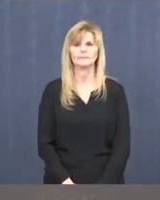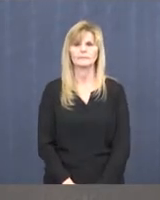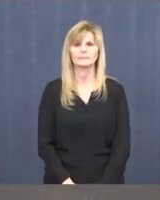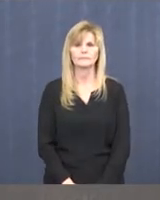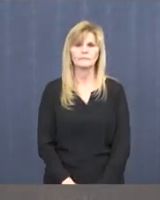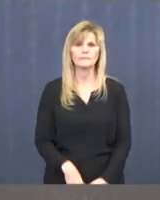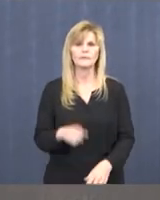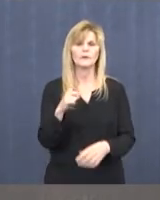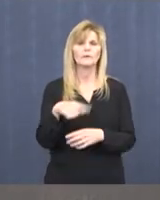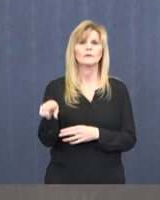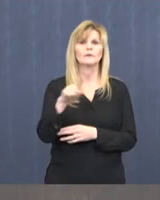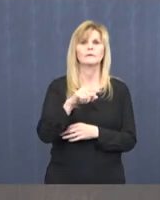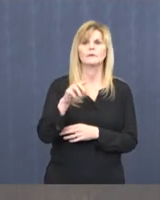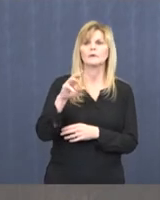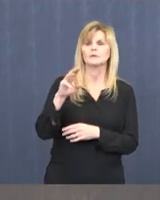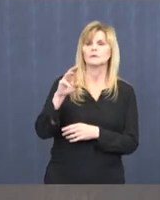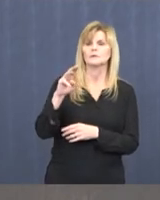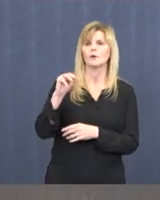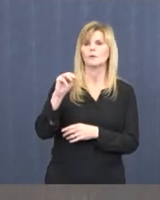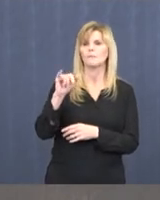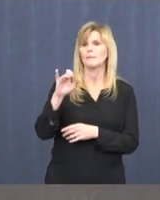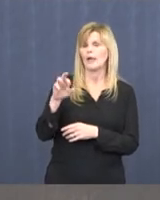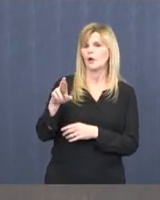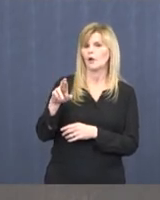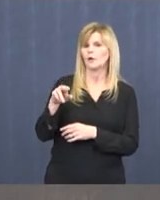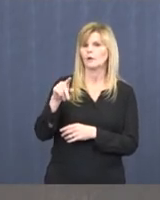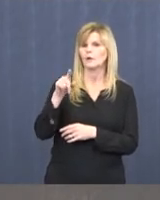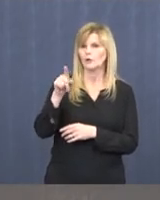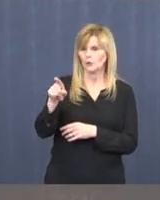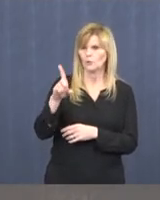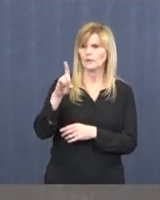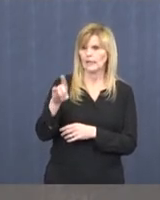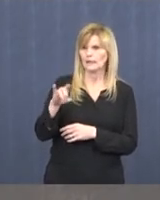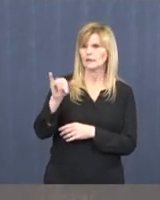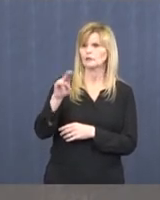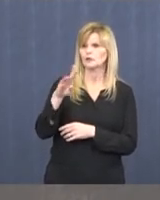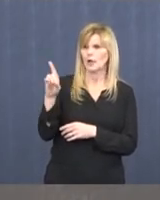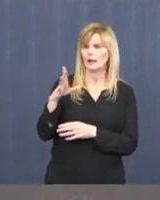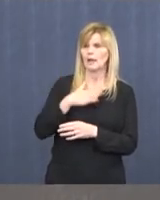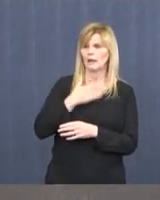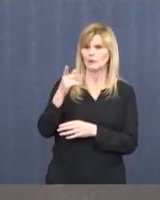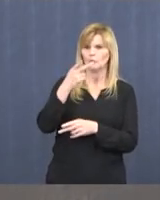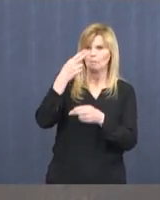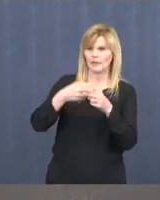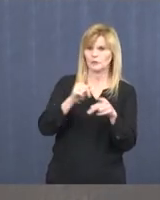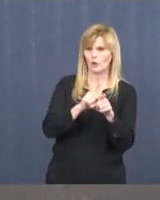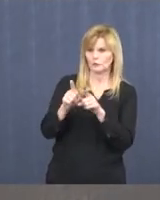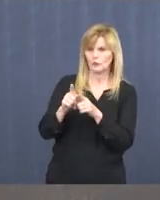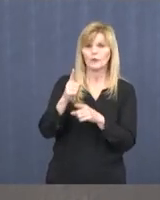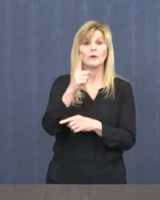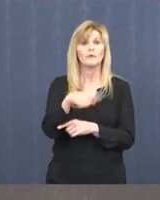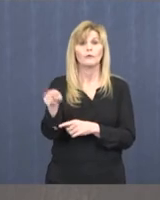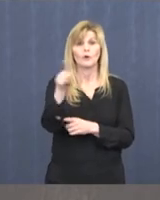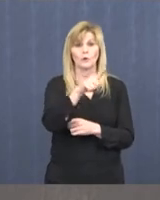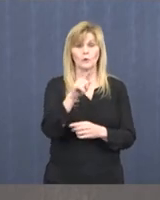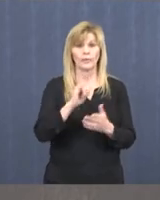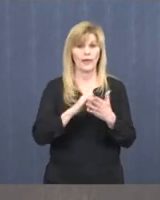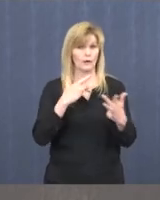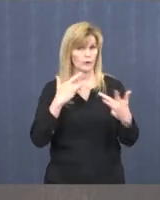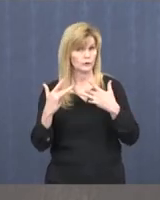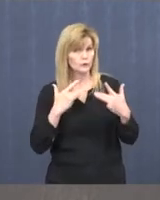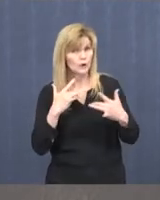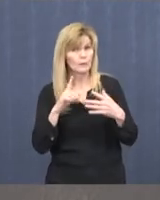To those of you, Mayor Dardis, you said you took a bit of my thunder, but I'm glad you did. Mayor Judd, I'm glad you did as well. To those of you that are concerned about